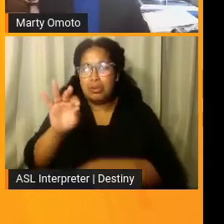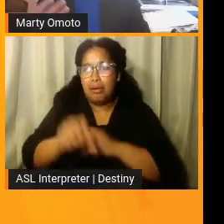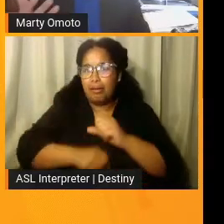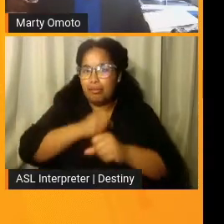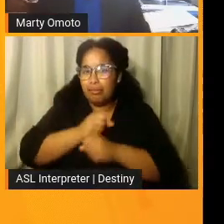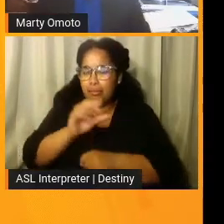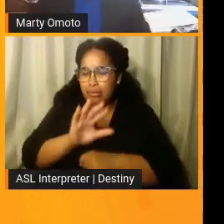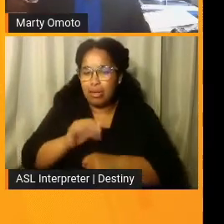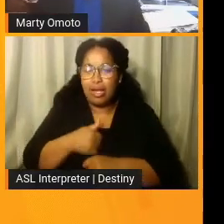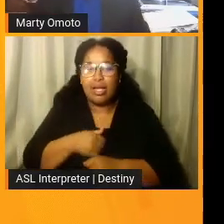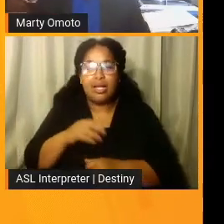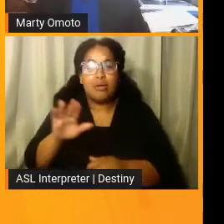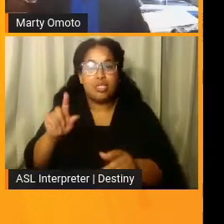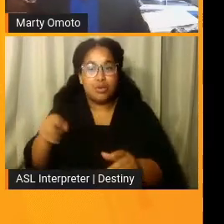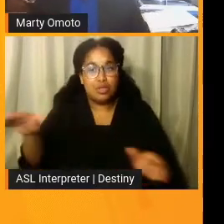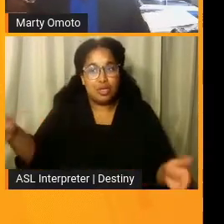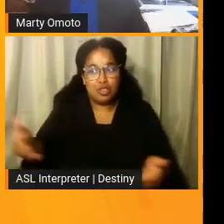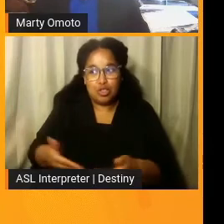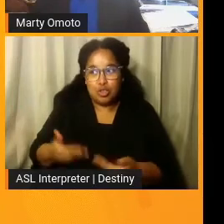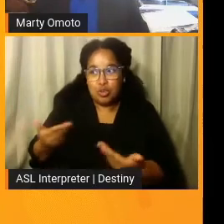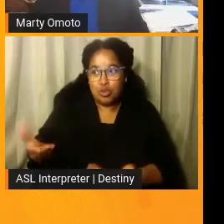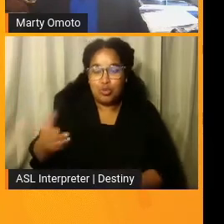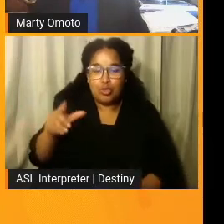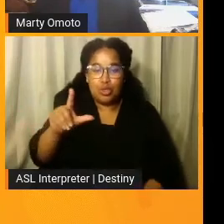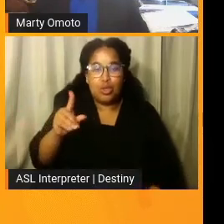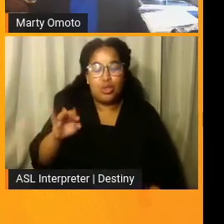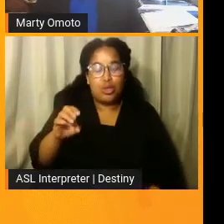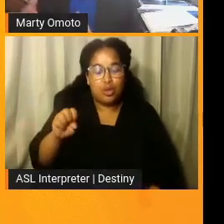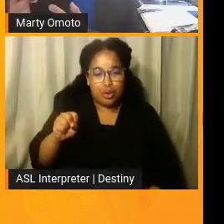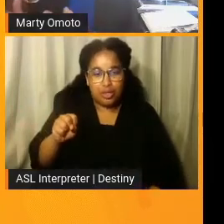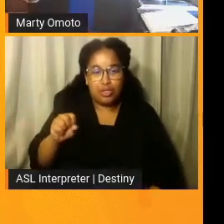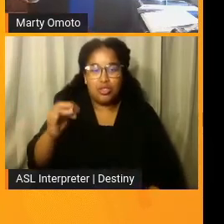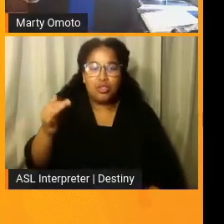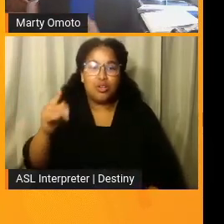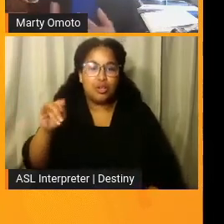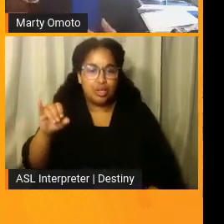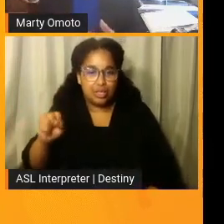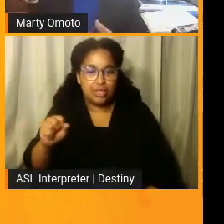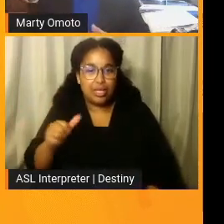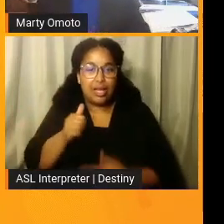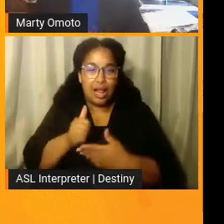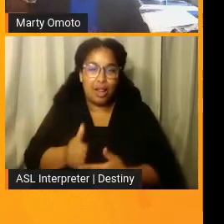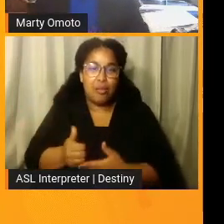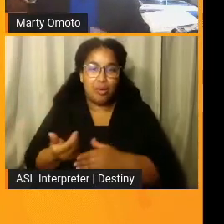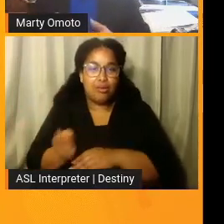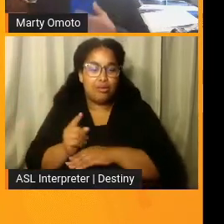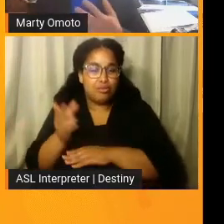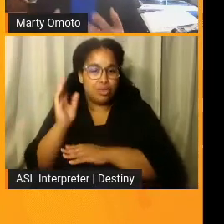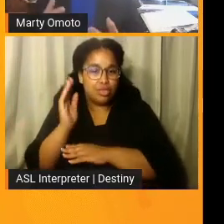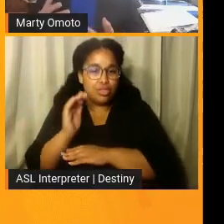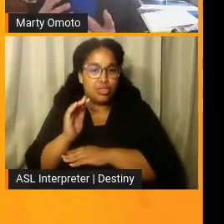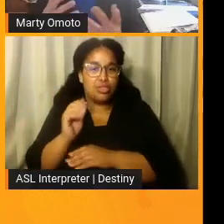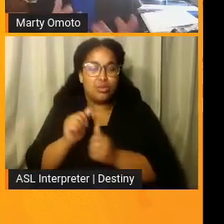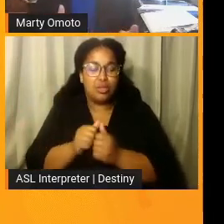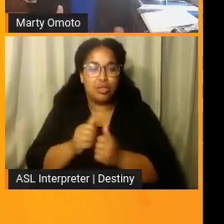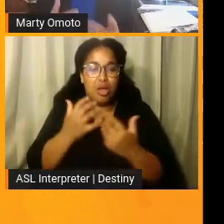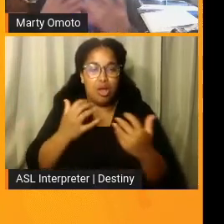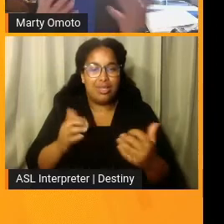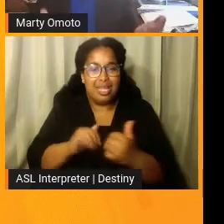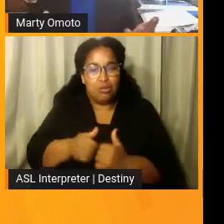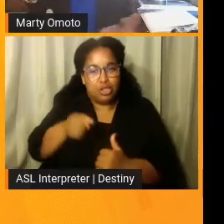I was asked to introduce Lois Curtis, uh, and also to help her make her presentation to the audience. The way she